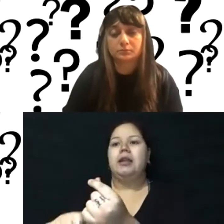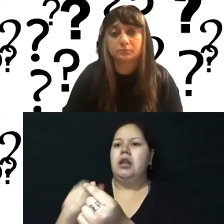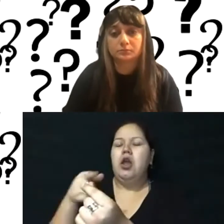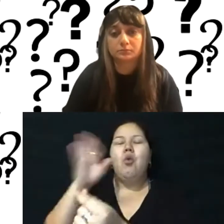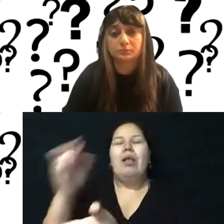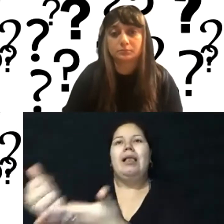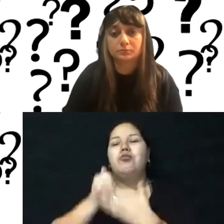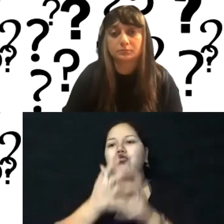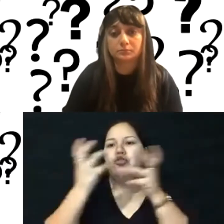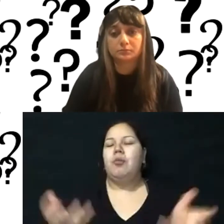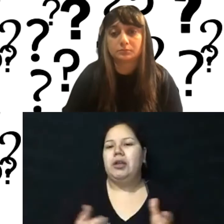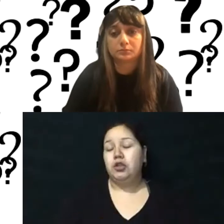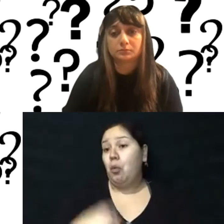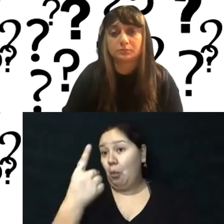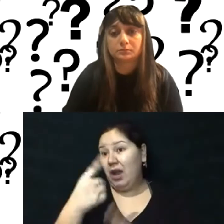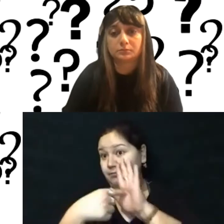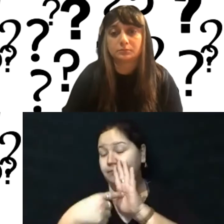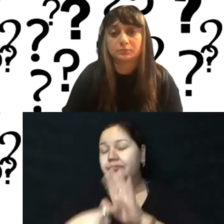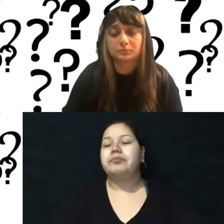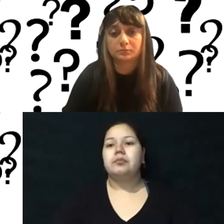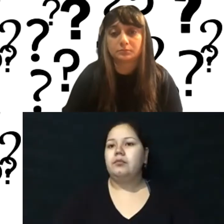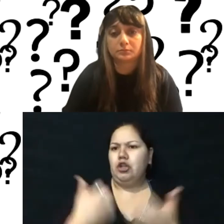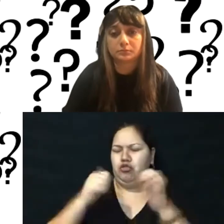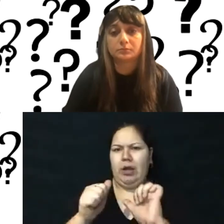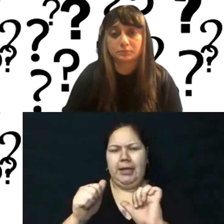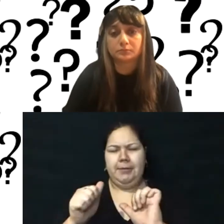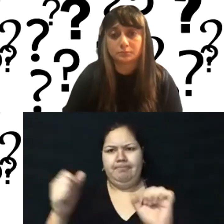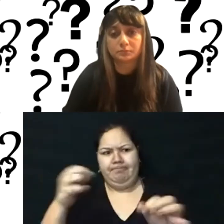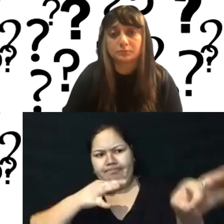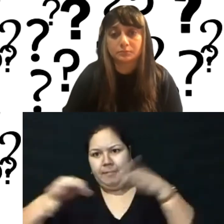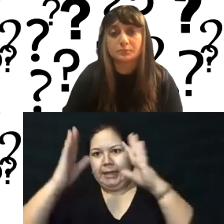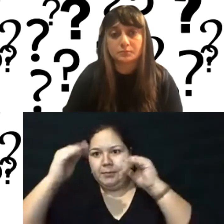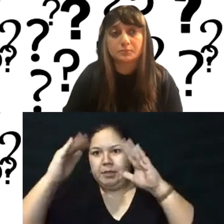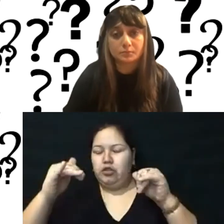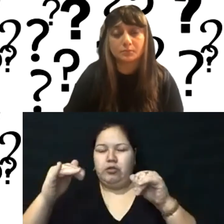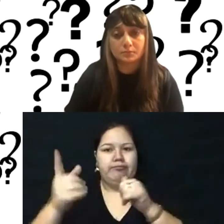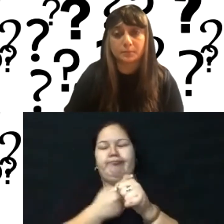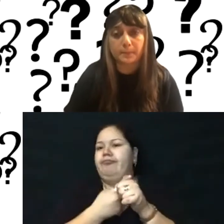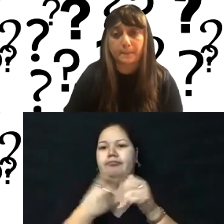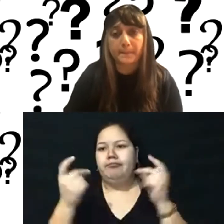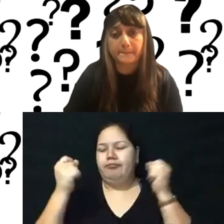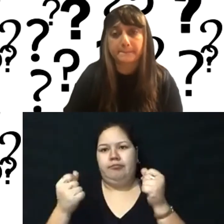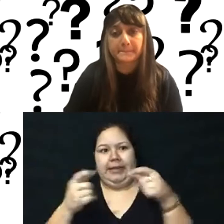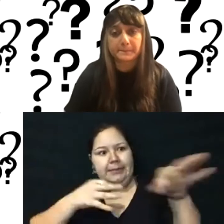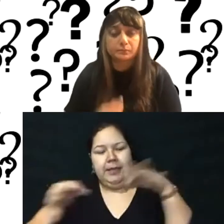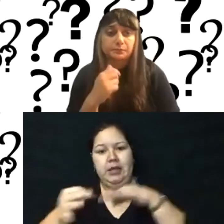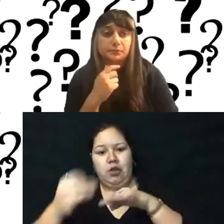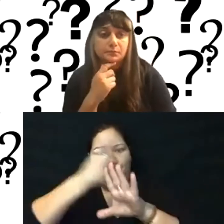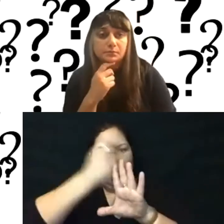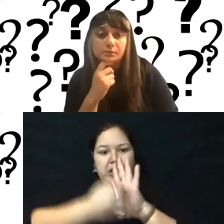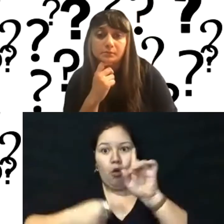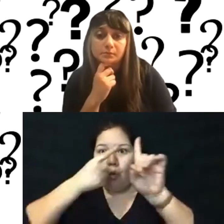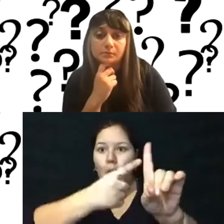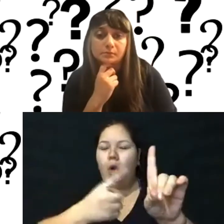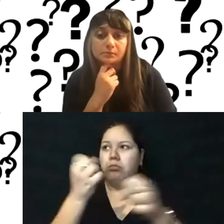help with it. You know, one is to try and understand the expectations up early in terms of what is it that you want from this project and what does it look like